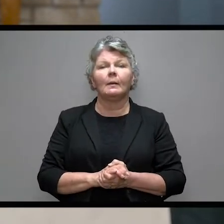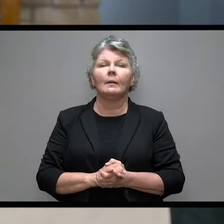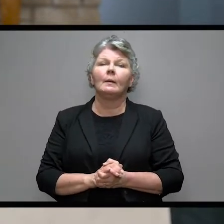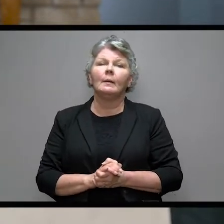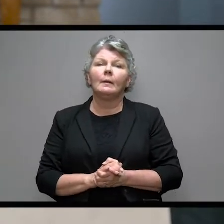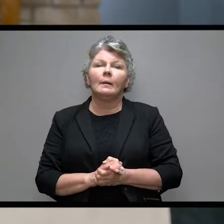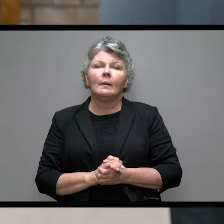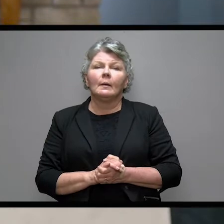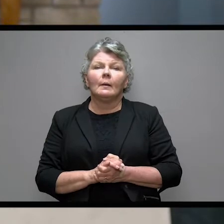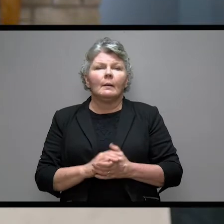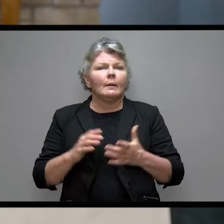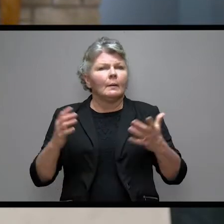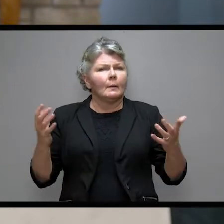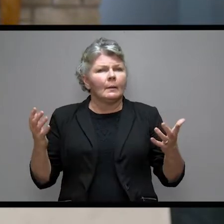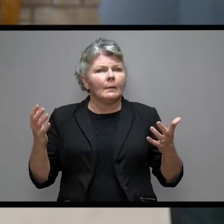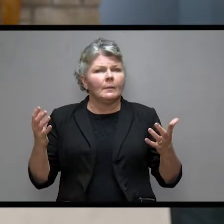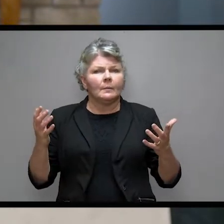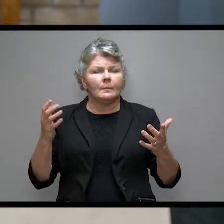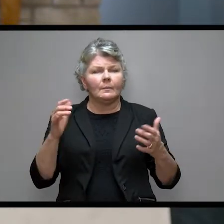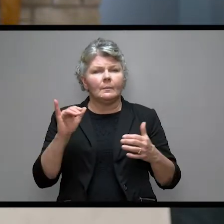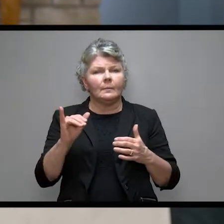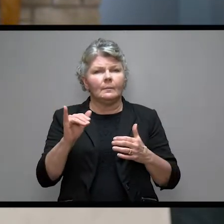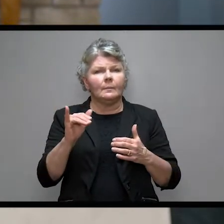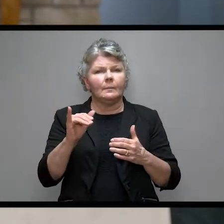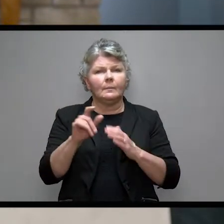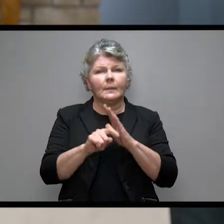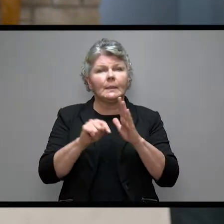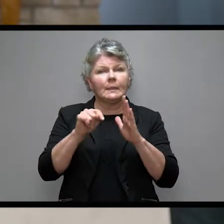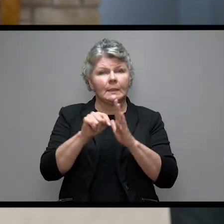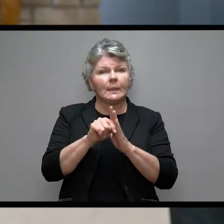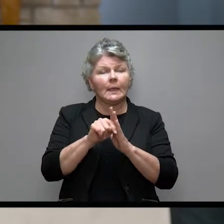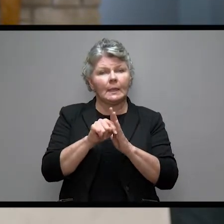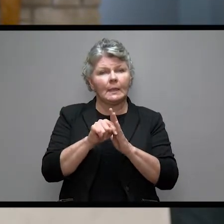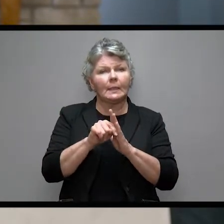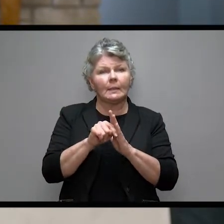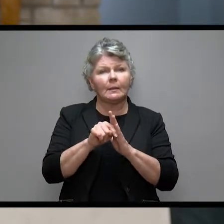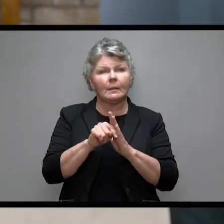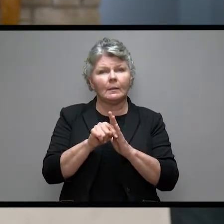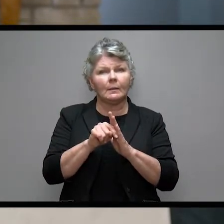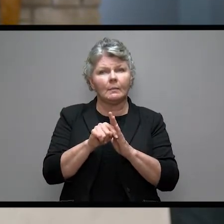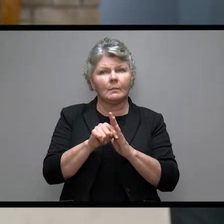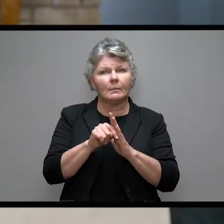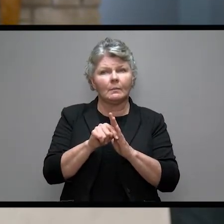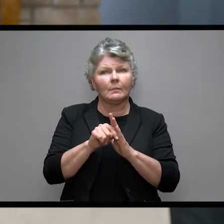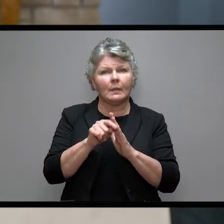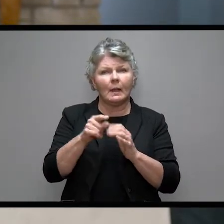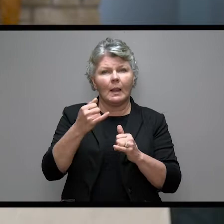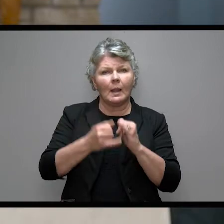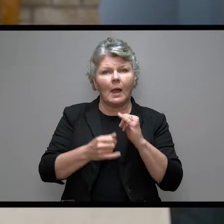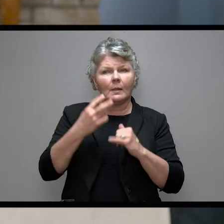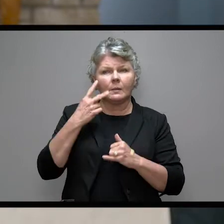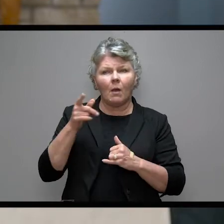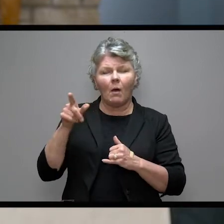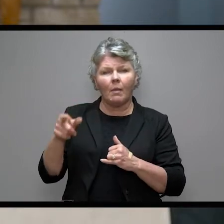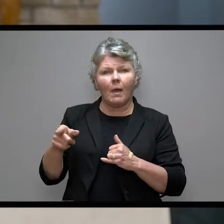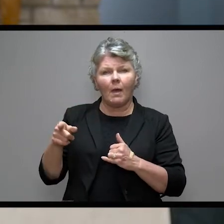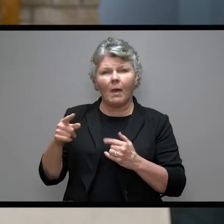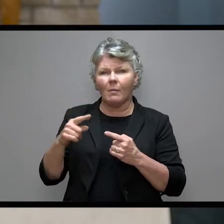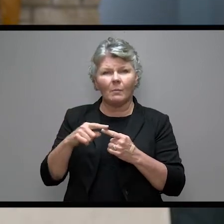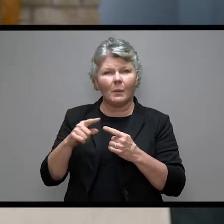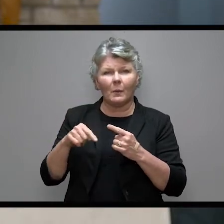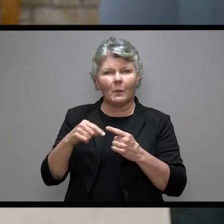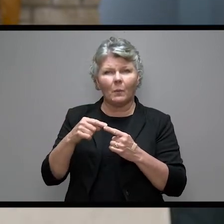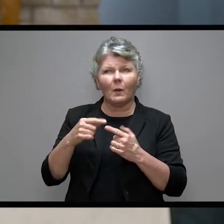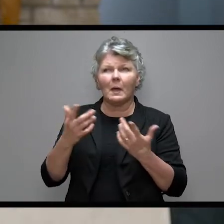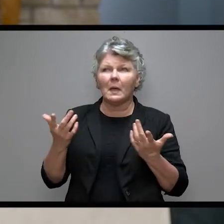What was that passage of time since when he had last seen them? Well, I'll just